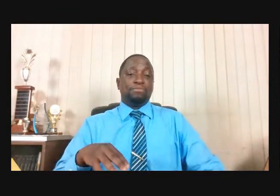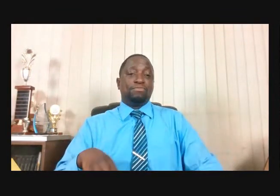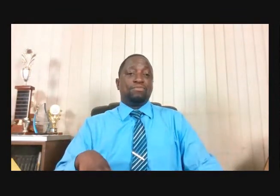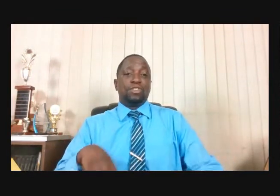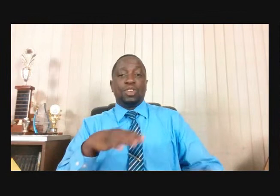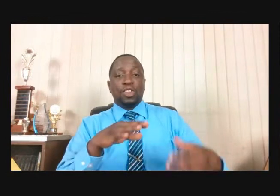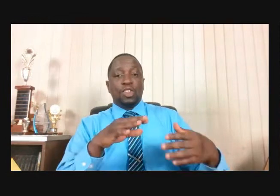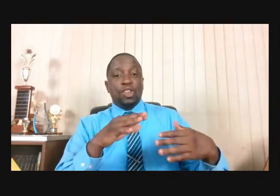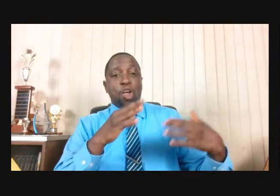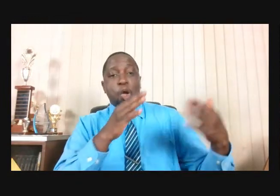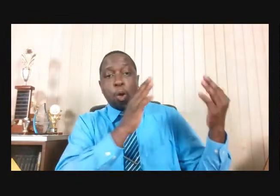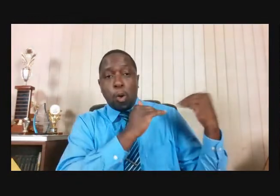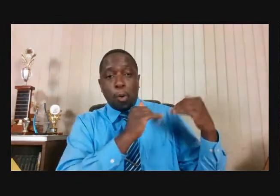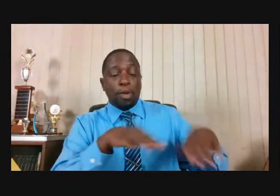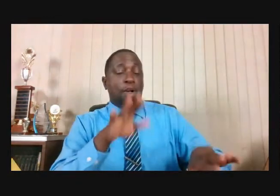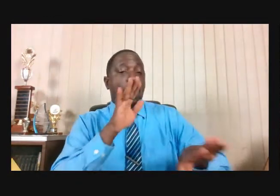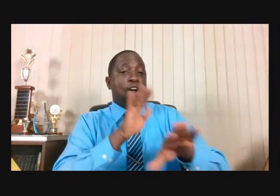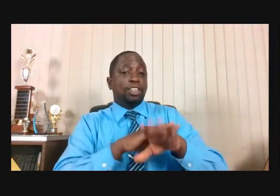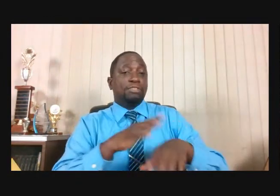Did When You Were Fifteen